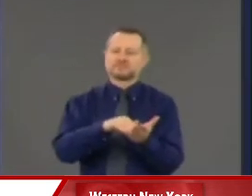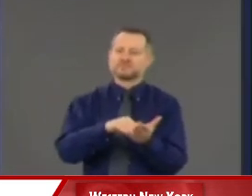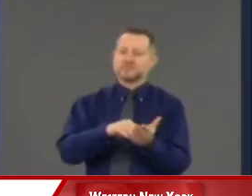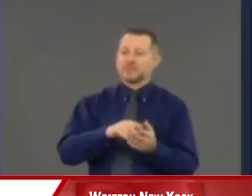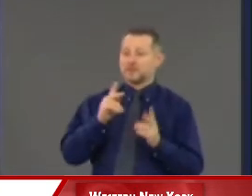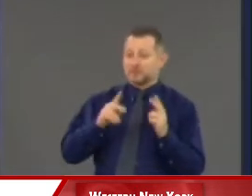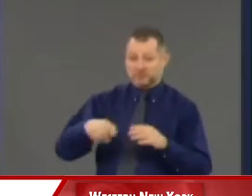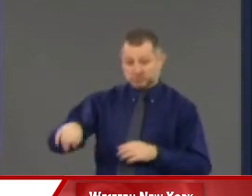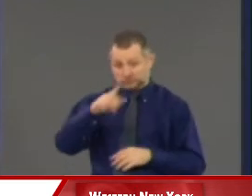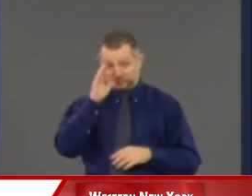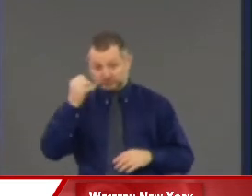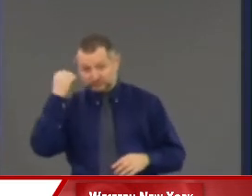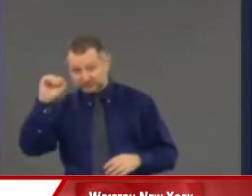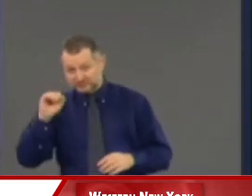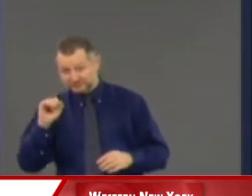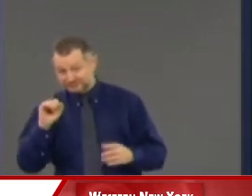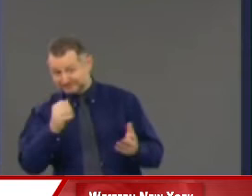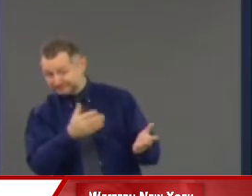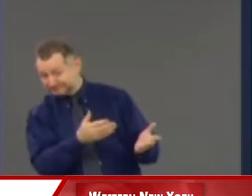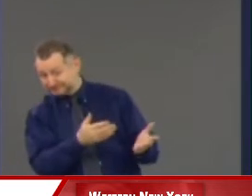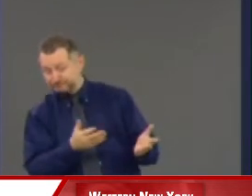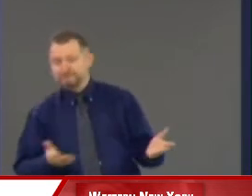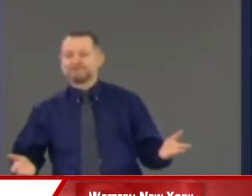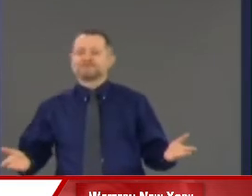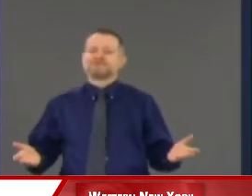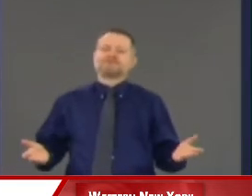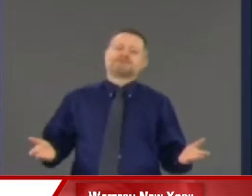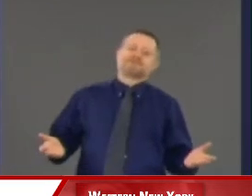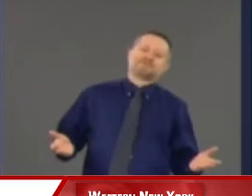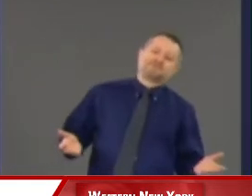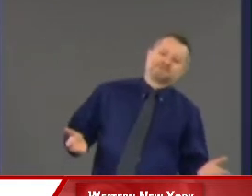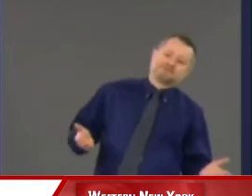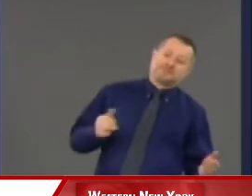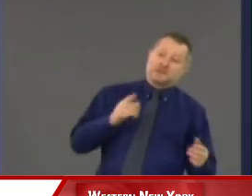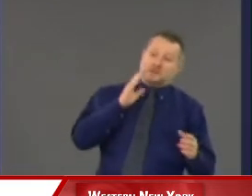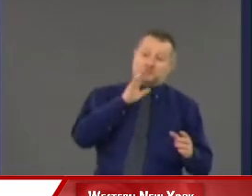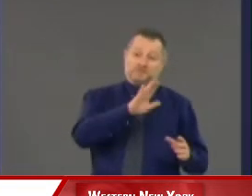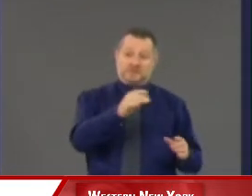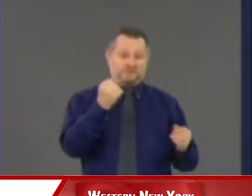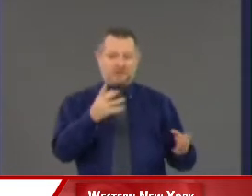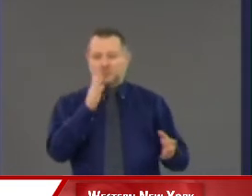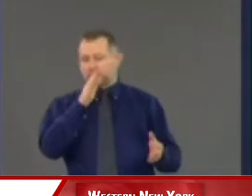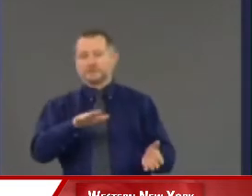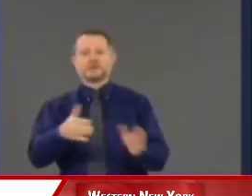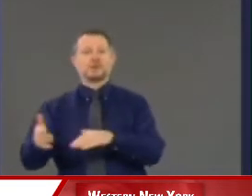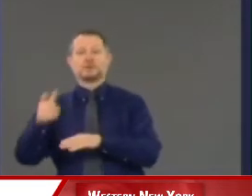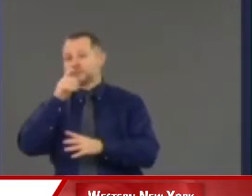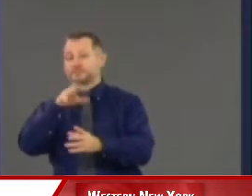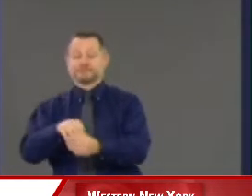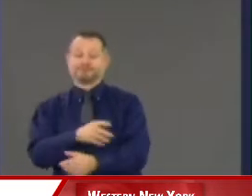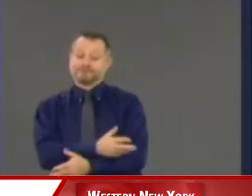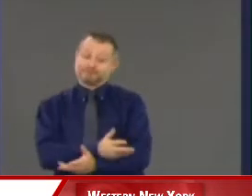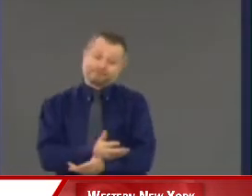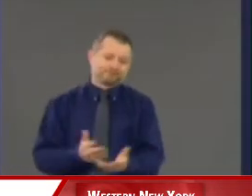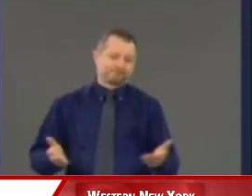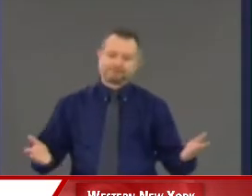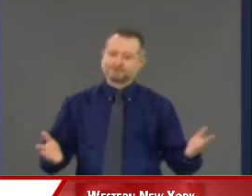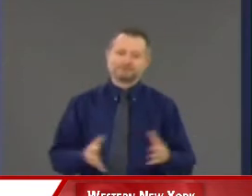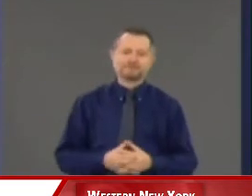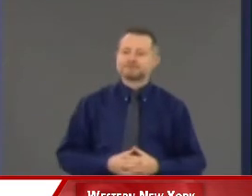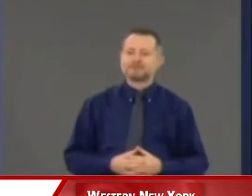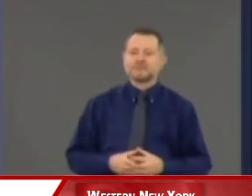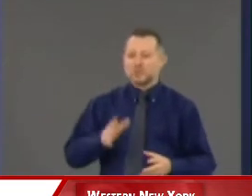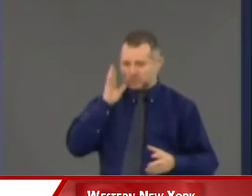Well, you know, then you'd have a phenomenal death rate and an international crisis.